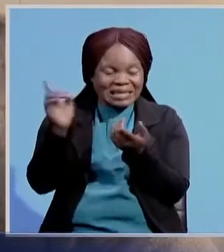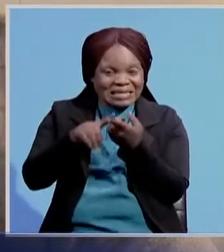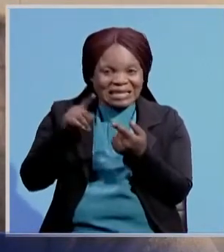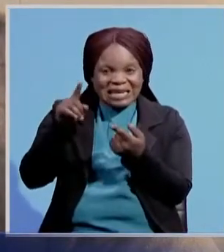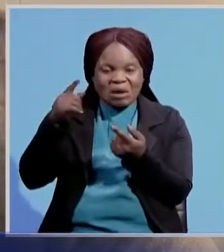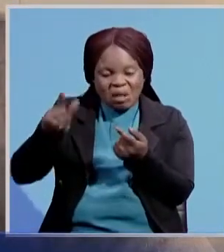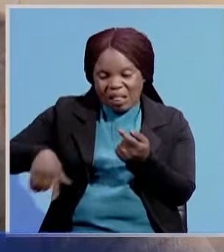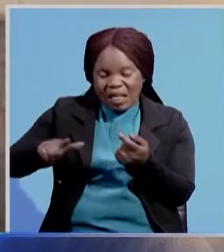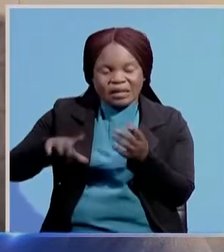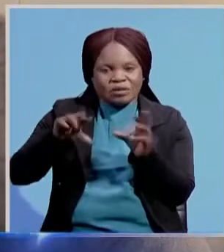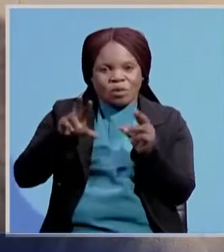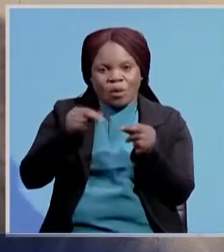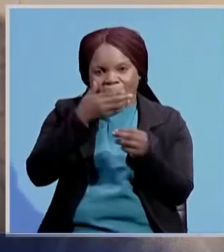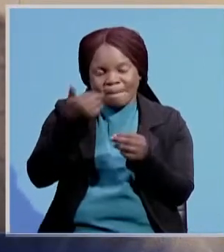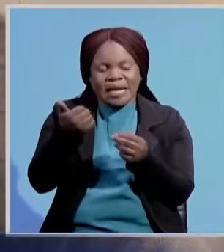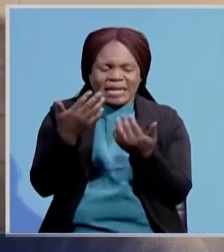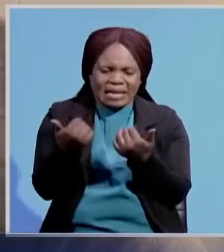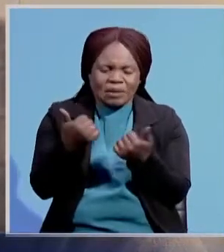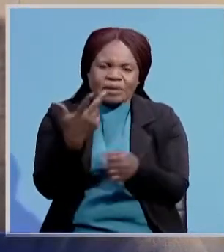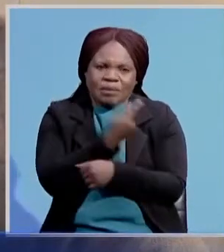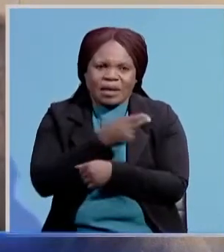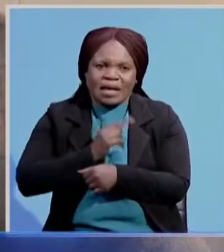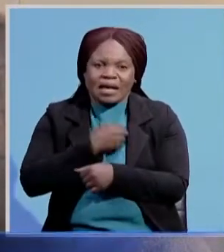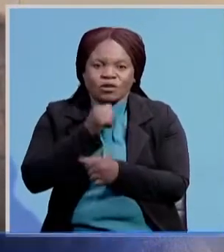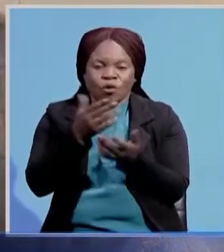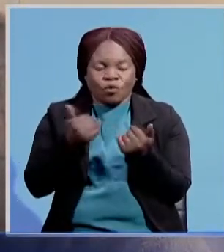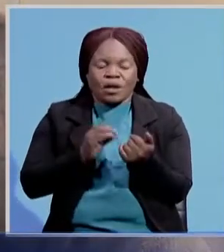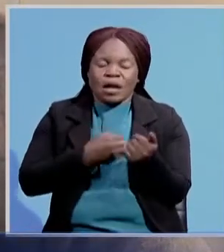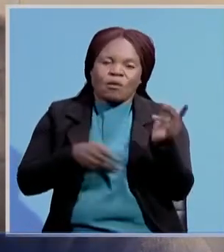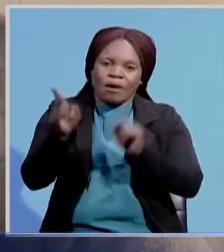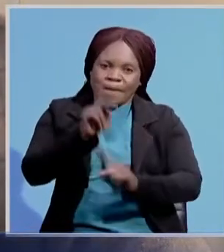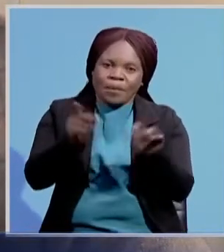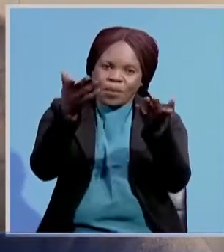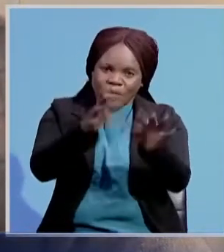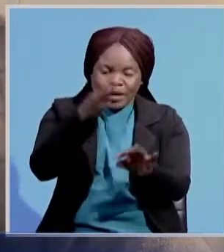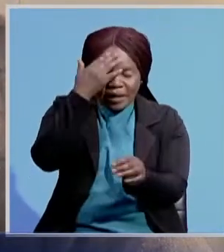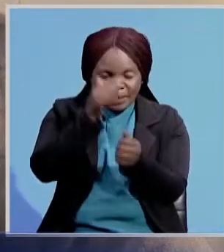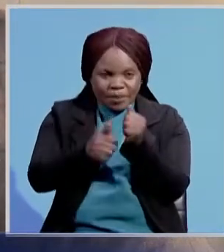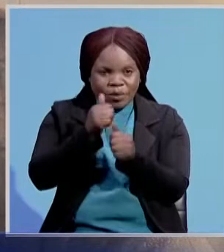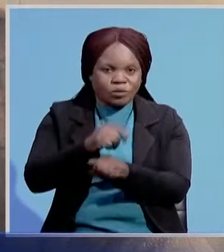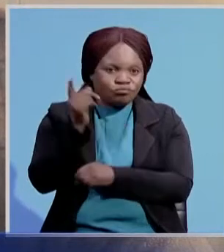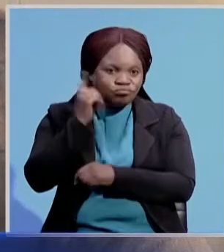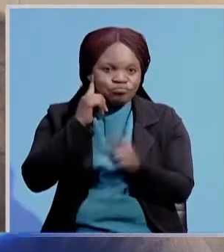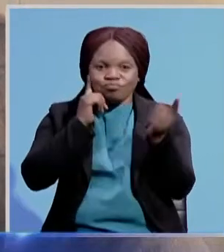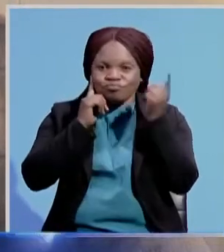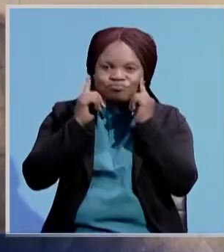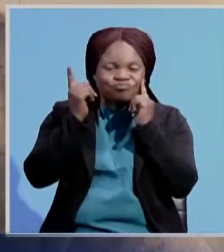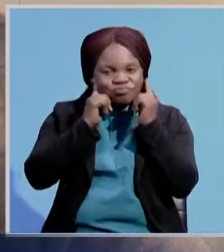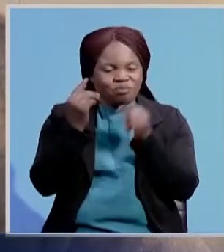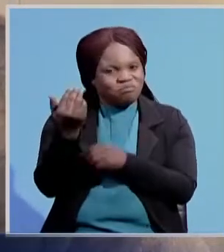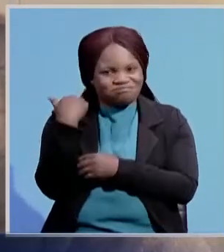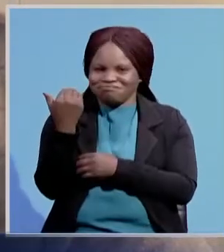And so we don't want our citizens to perish because of listening to rumors,